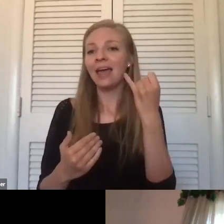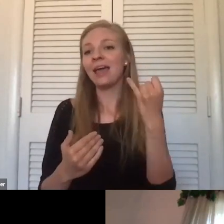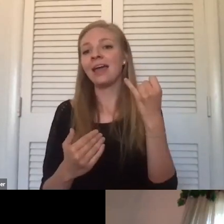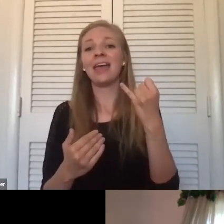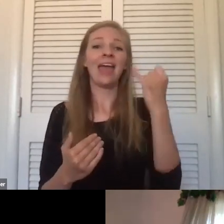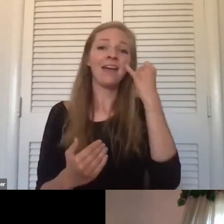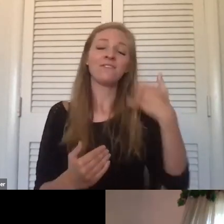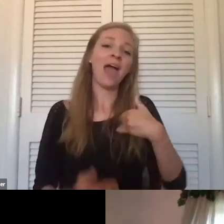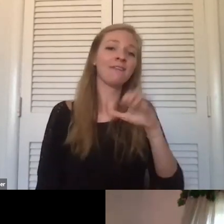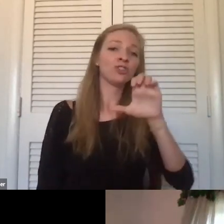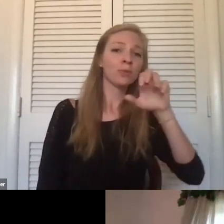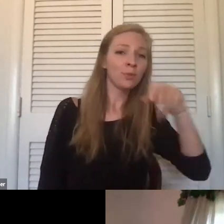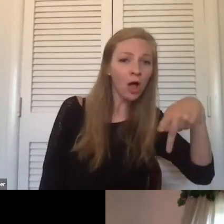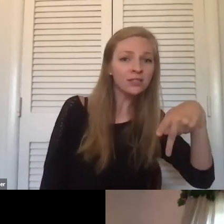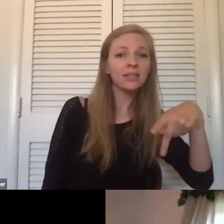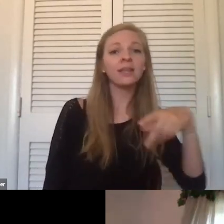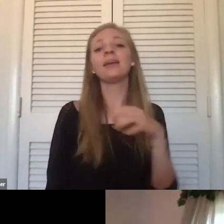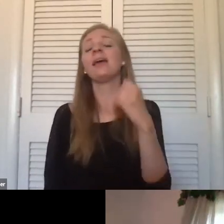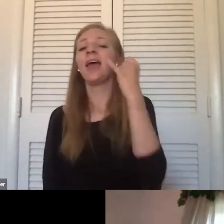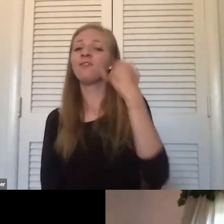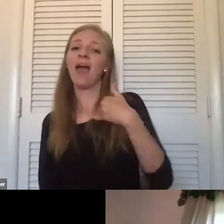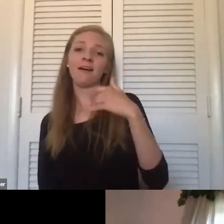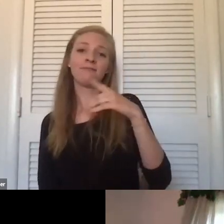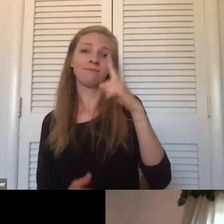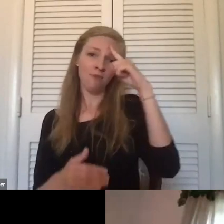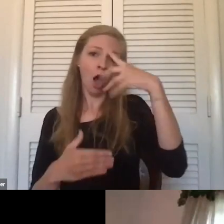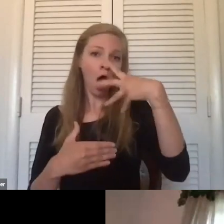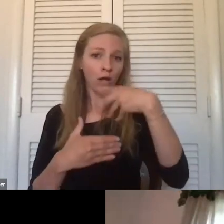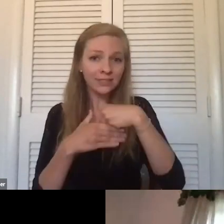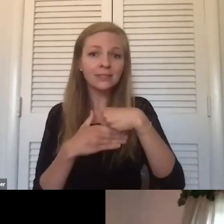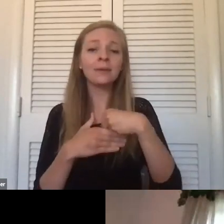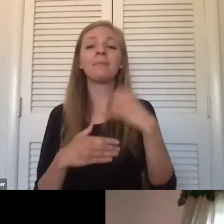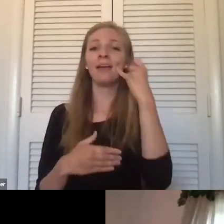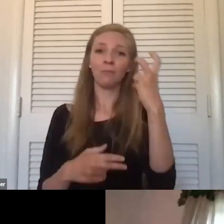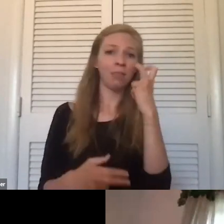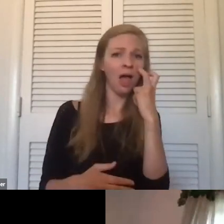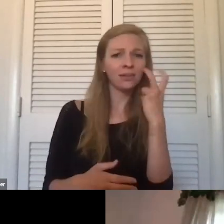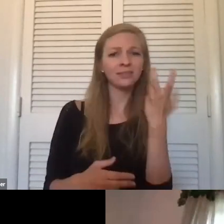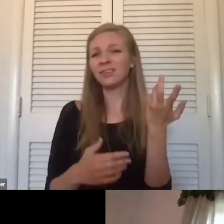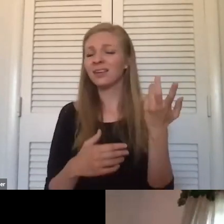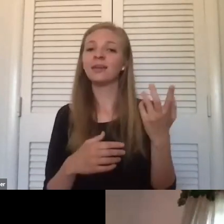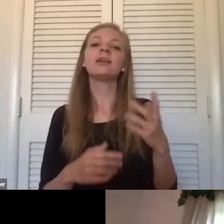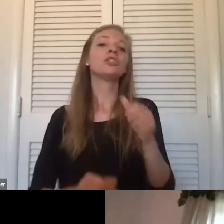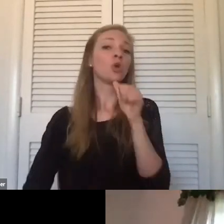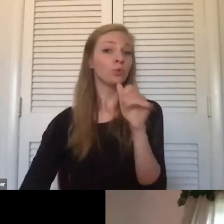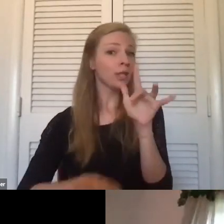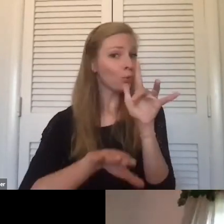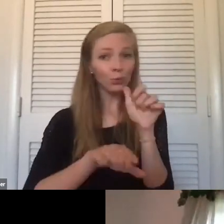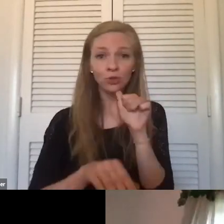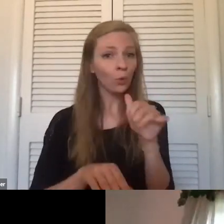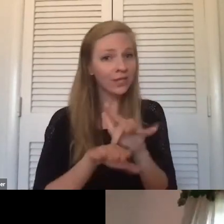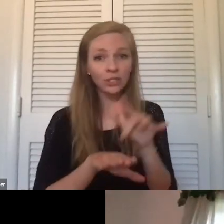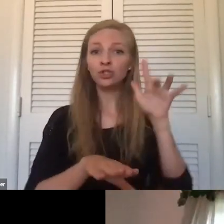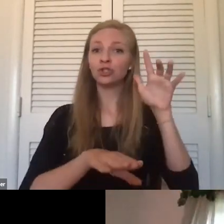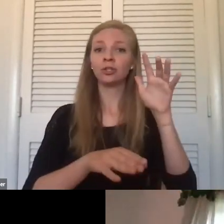cerebral palsy, if they have, you know, autism, if they have are blind. So it's kind of goes like this. Don't touch your hand. Don't